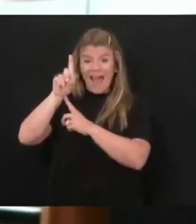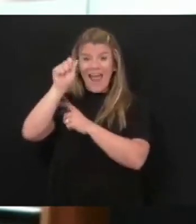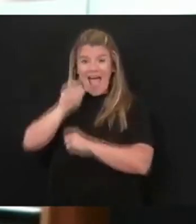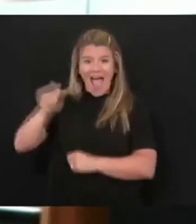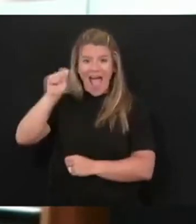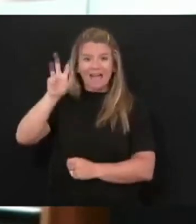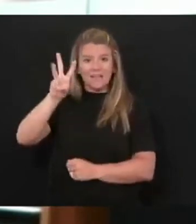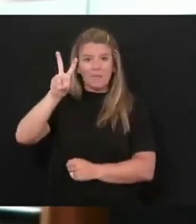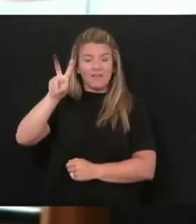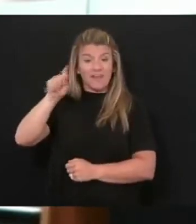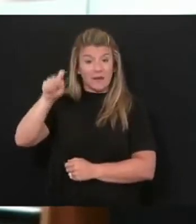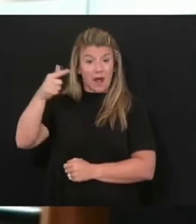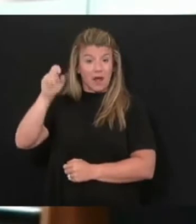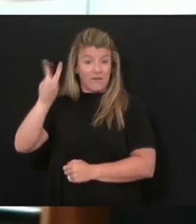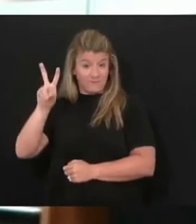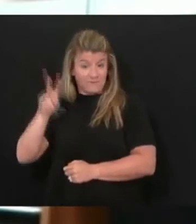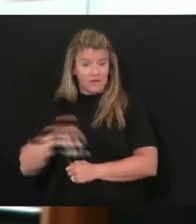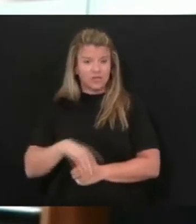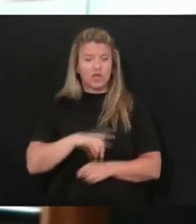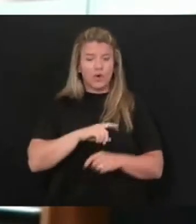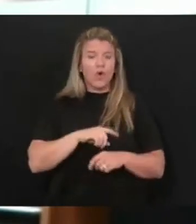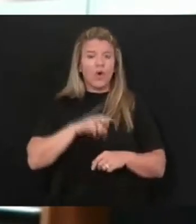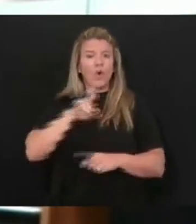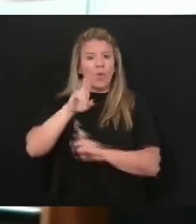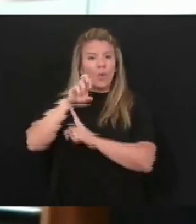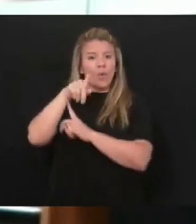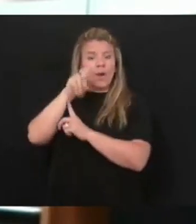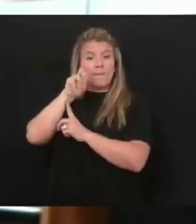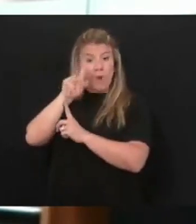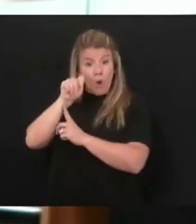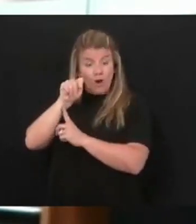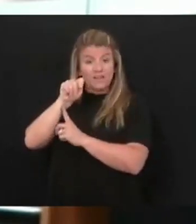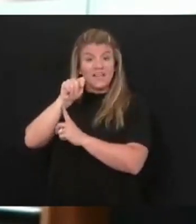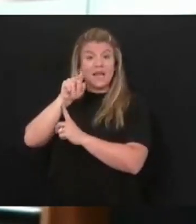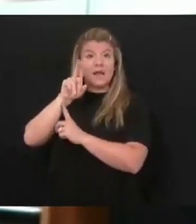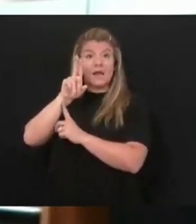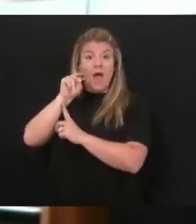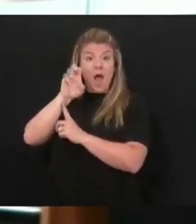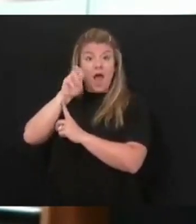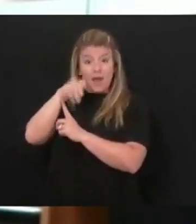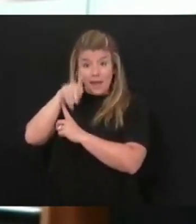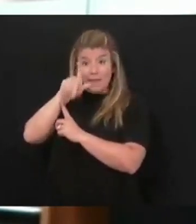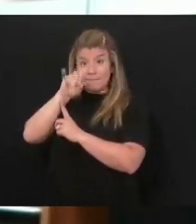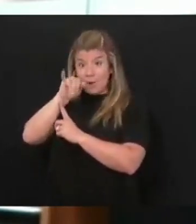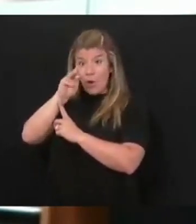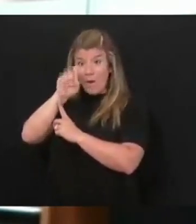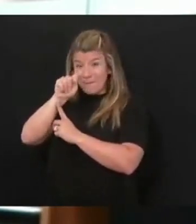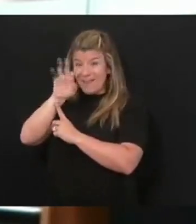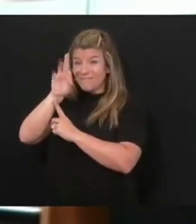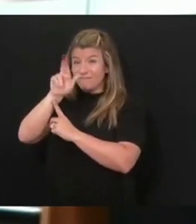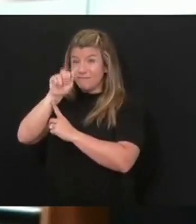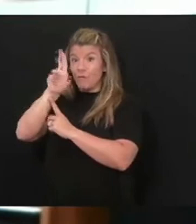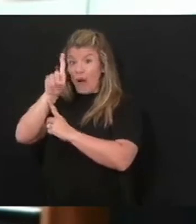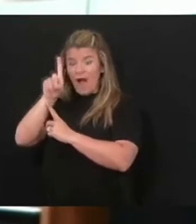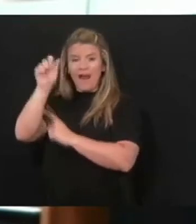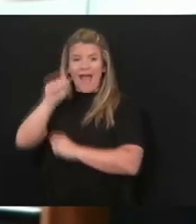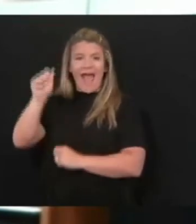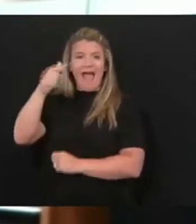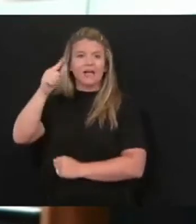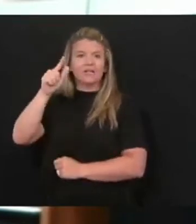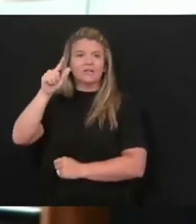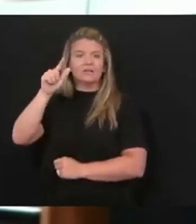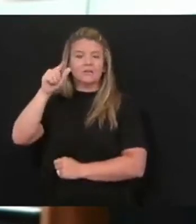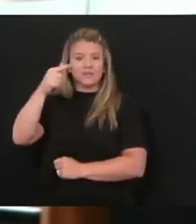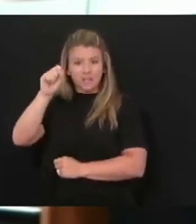unemployment fraud at wv.gov. And we investigate and take every one of those reports seriously.